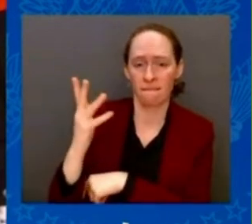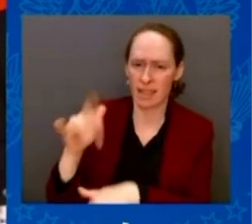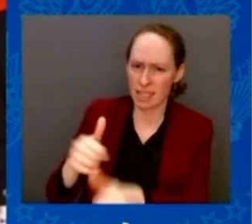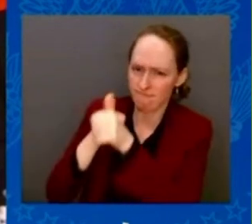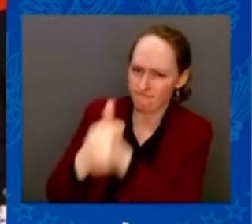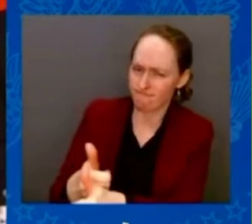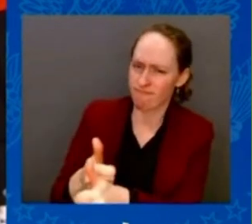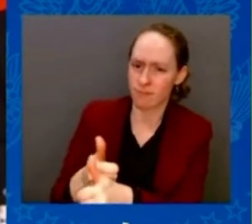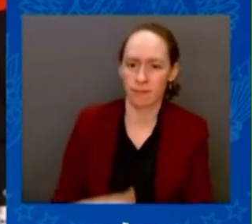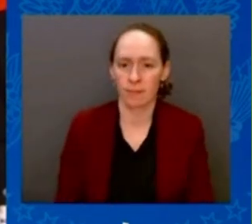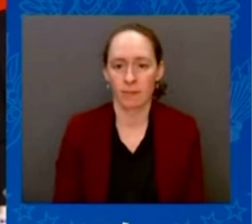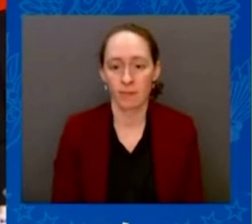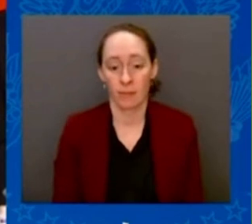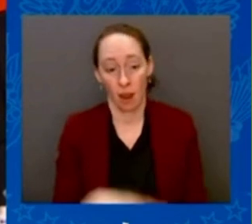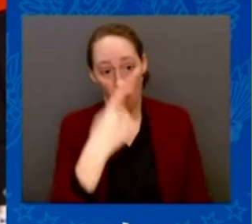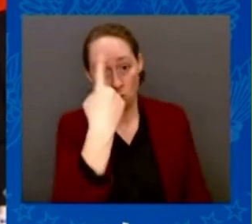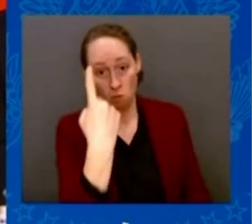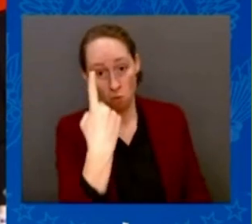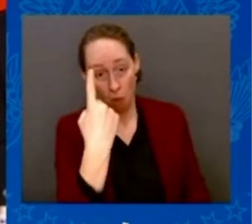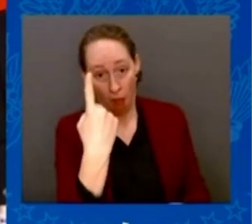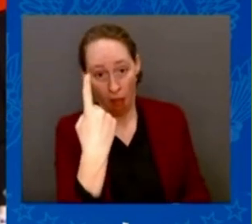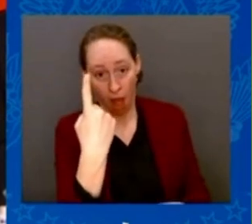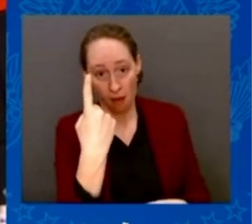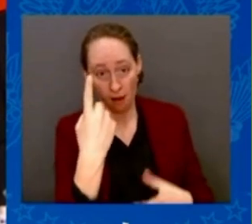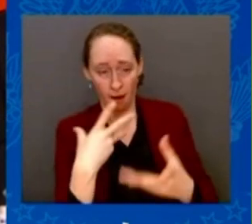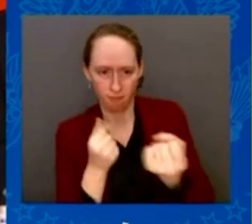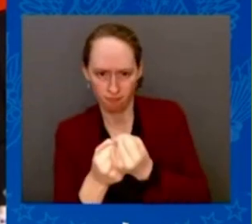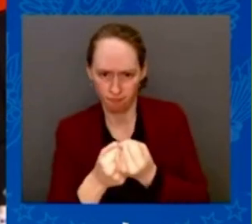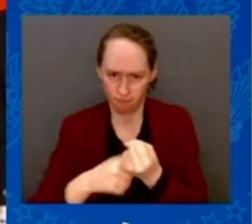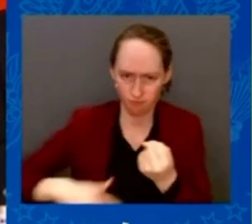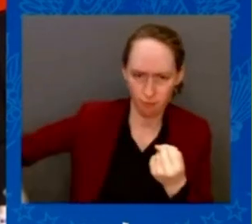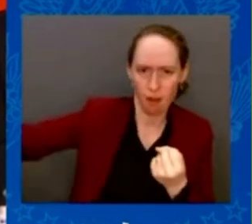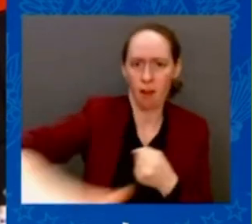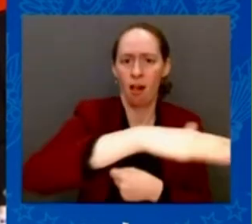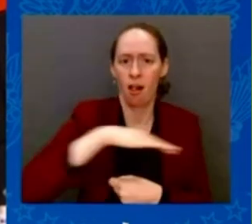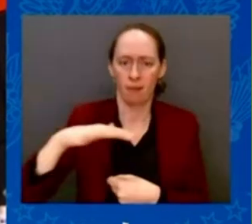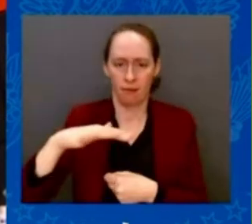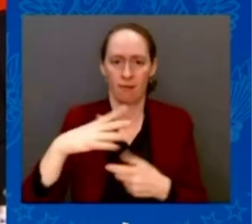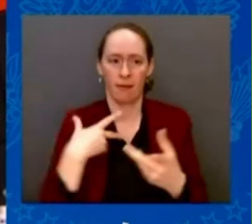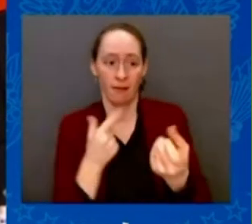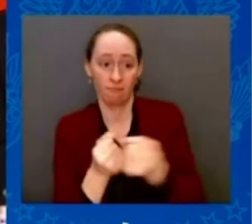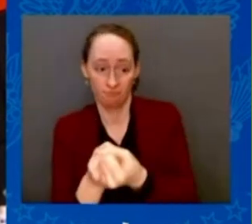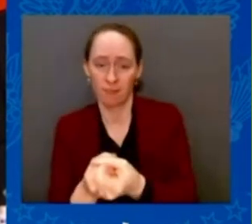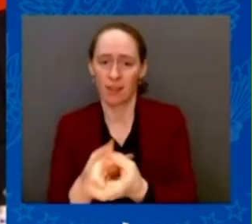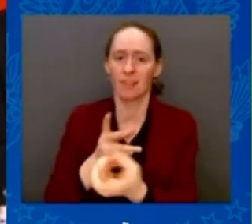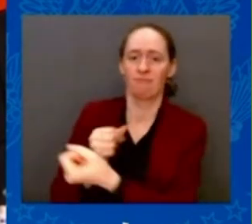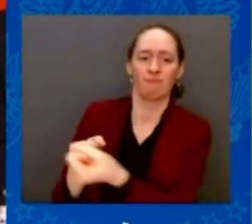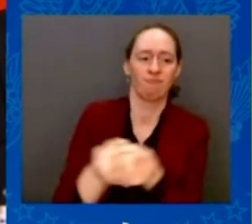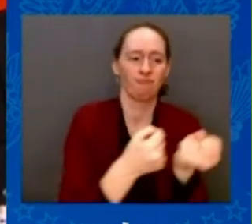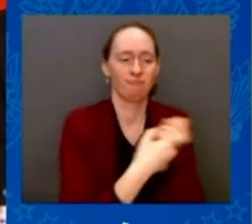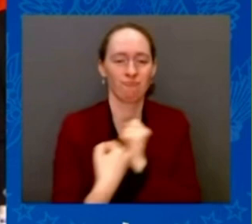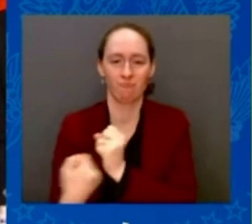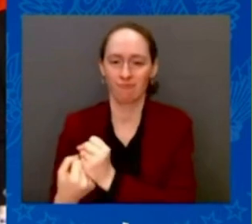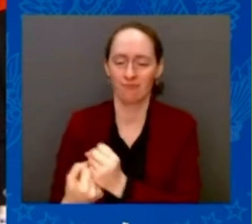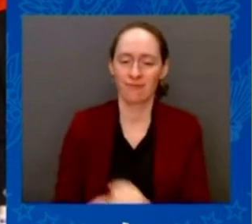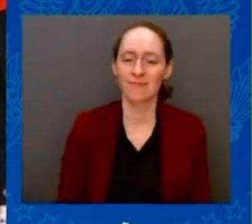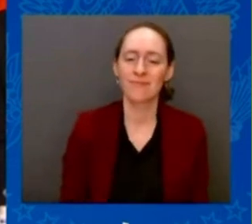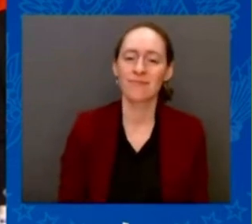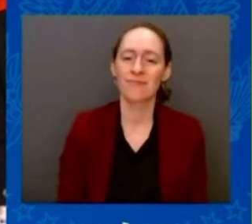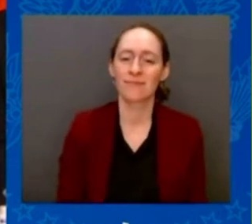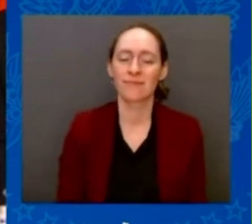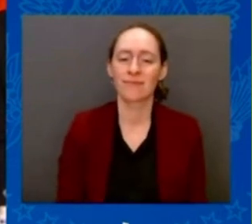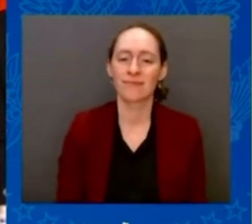Secretary General. Ladies and gentlemen, this concludes the part of the summit open for media. So I